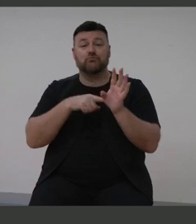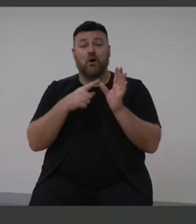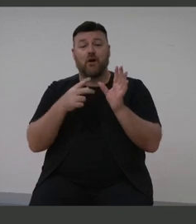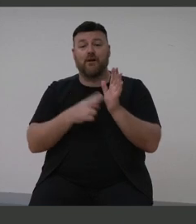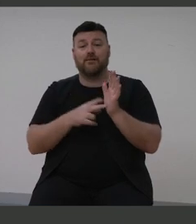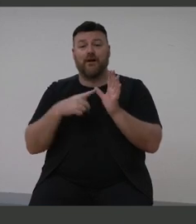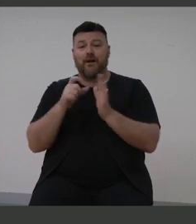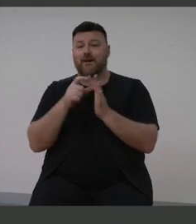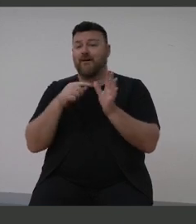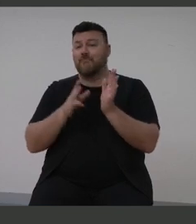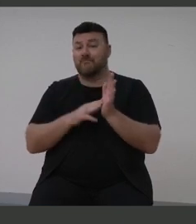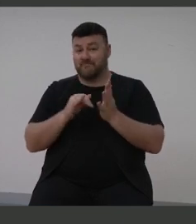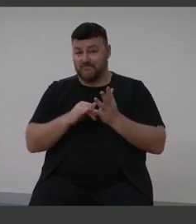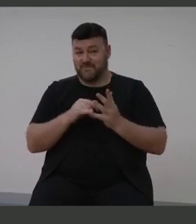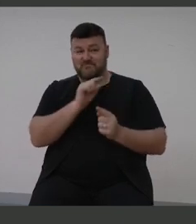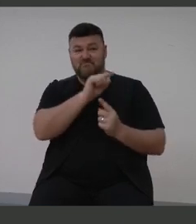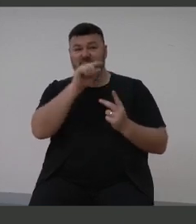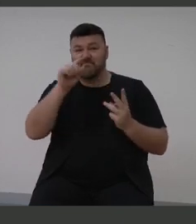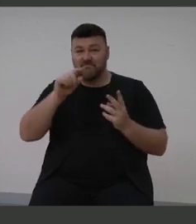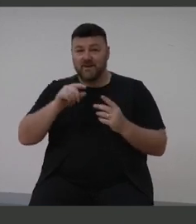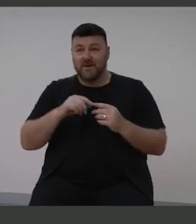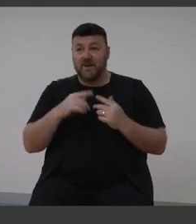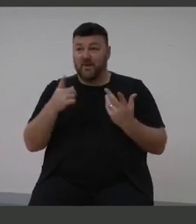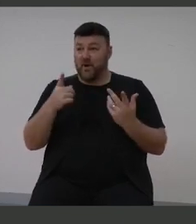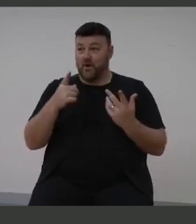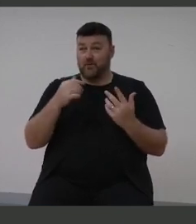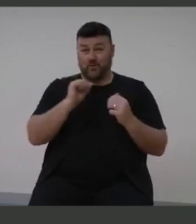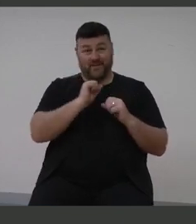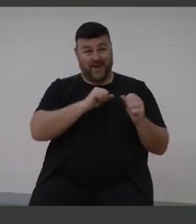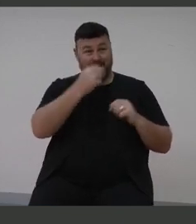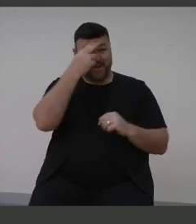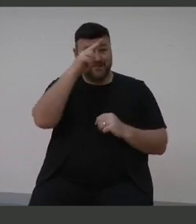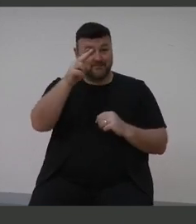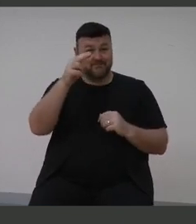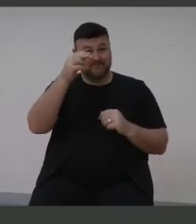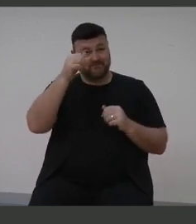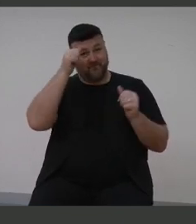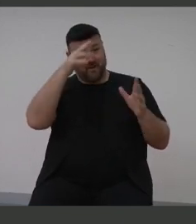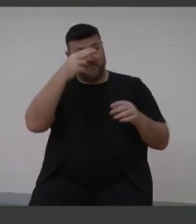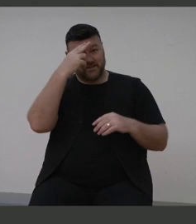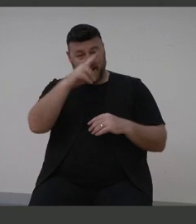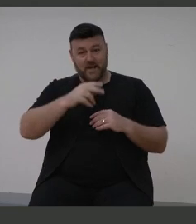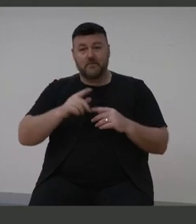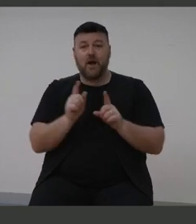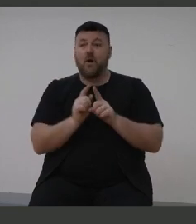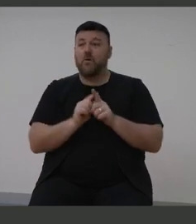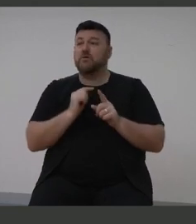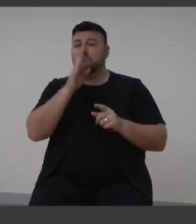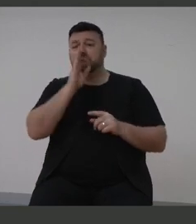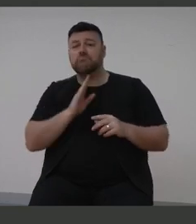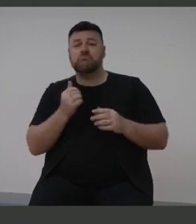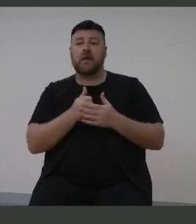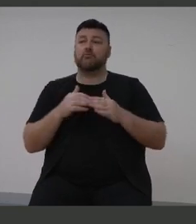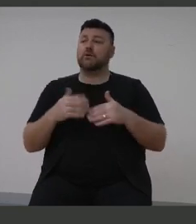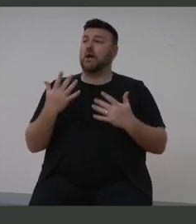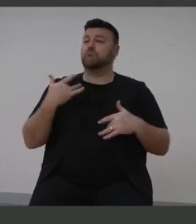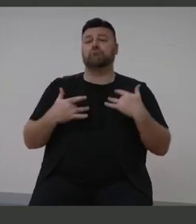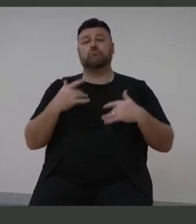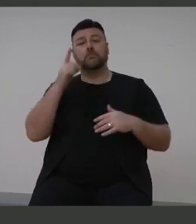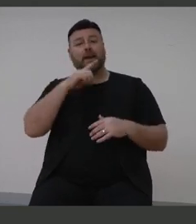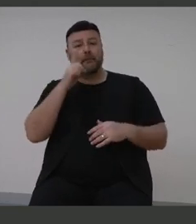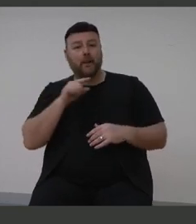many people, even with a profile, that have helped out, but also, too, very, very down-to-earth, normal, everyday people,